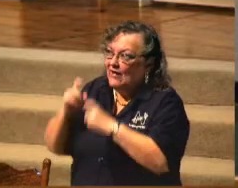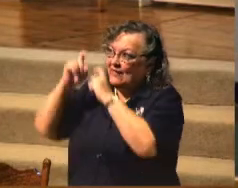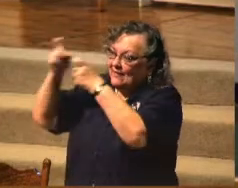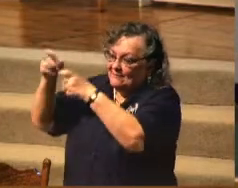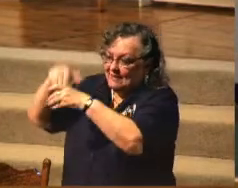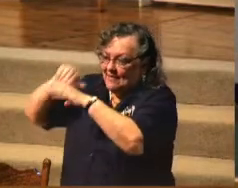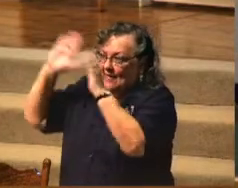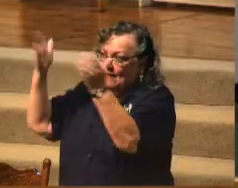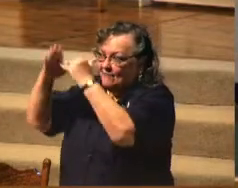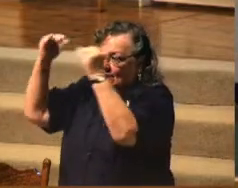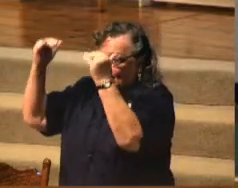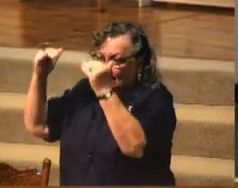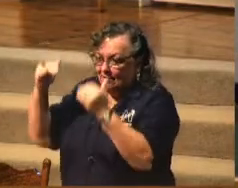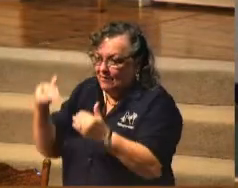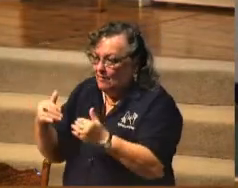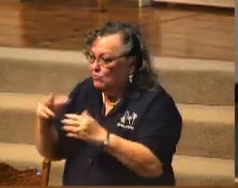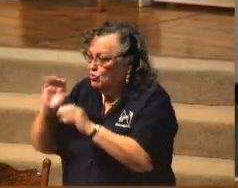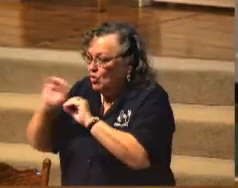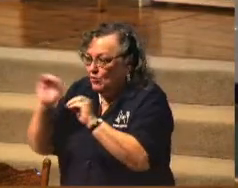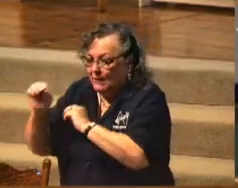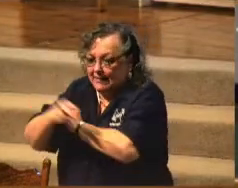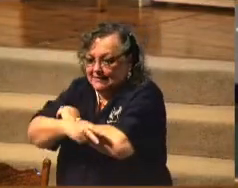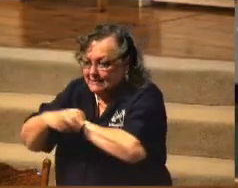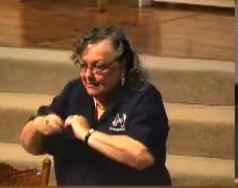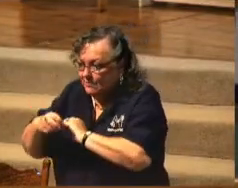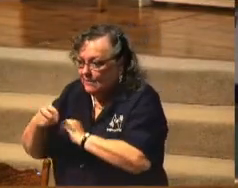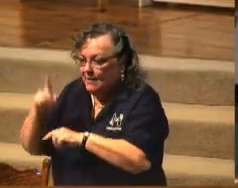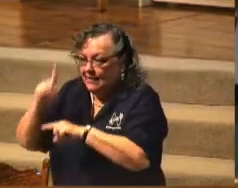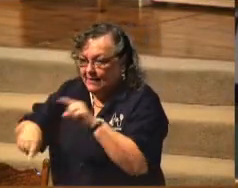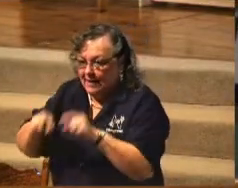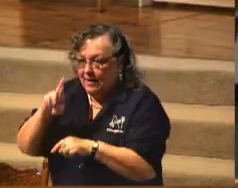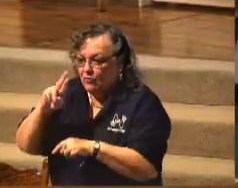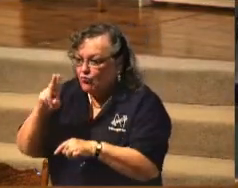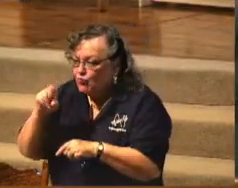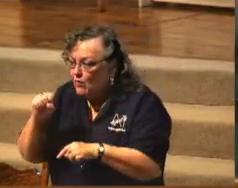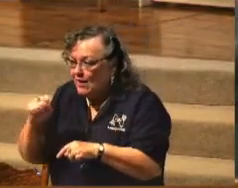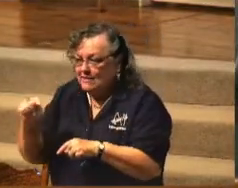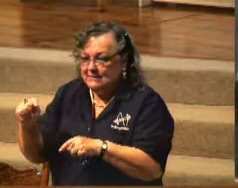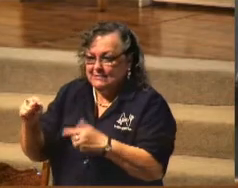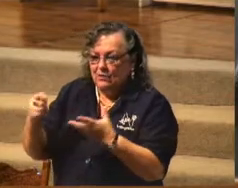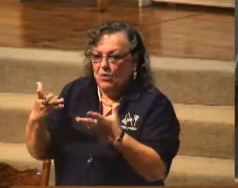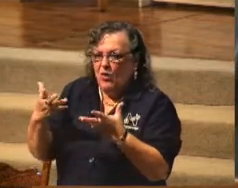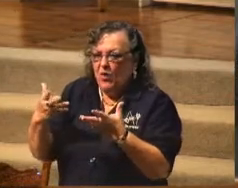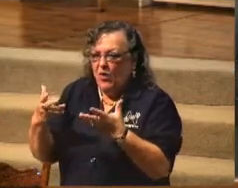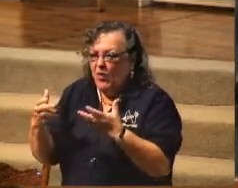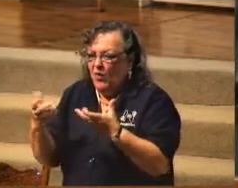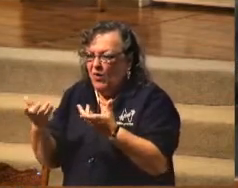break through, nor rioters break through and steal. I'm adding some things, I'm sorry.